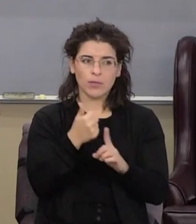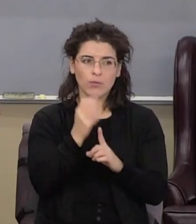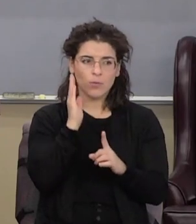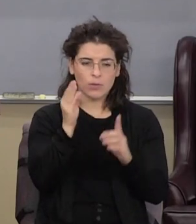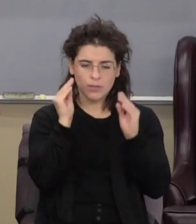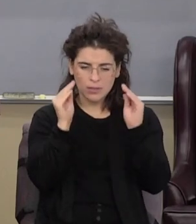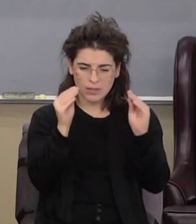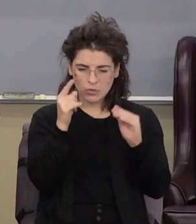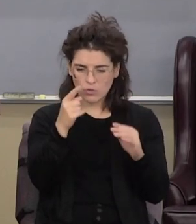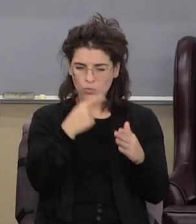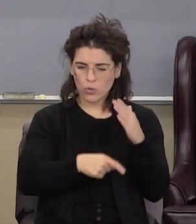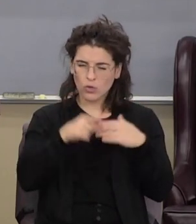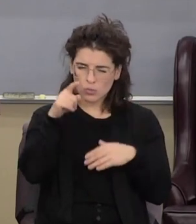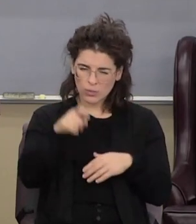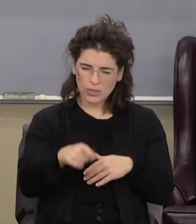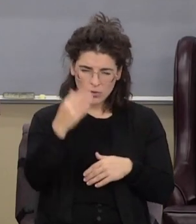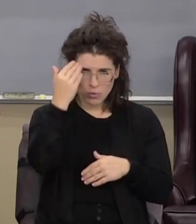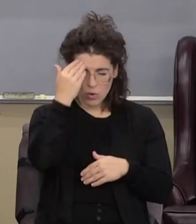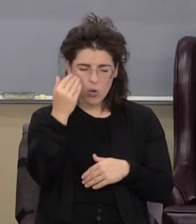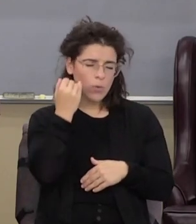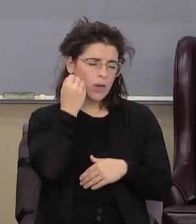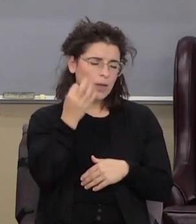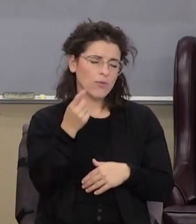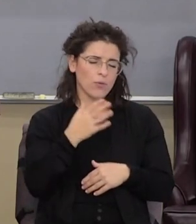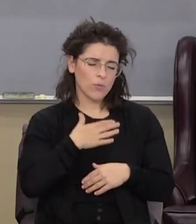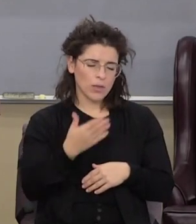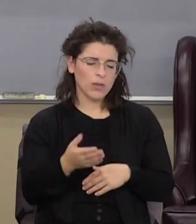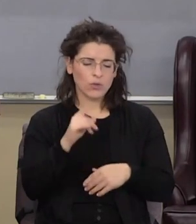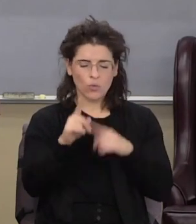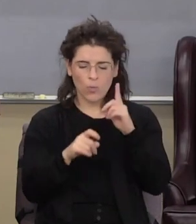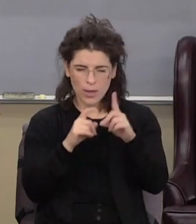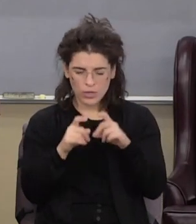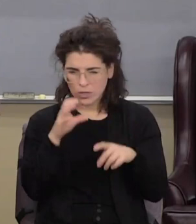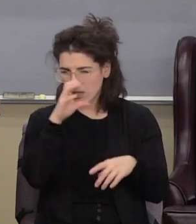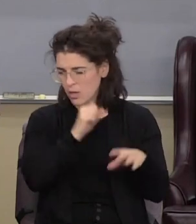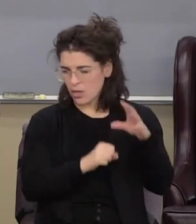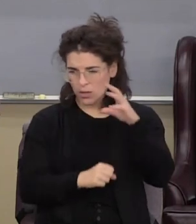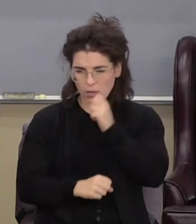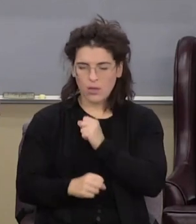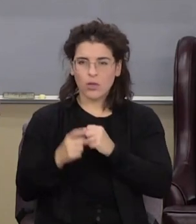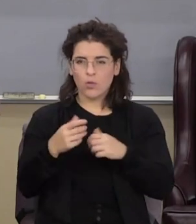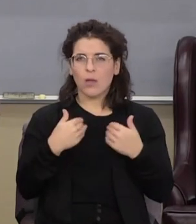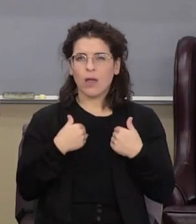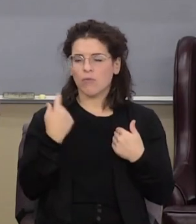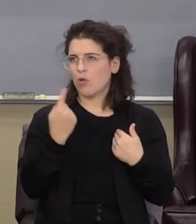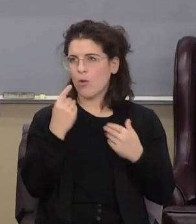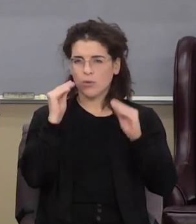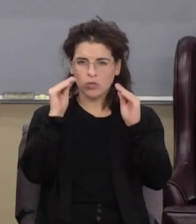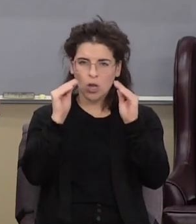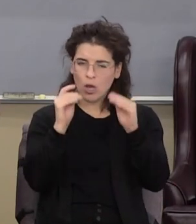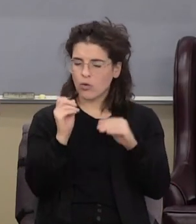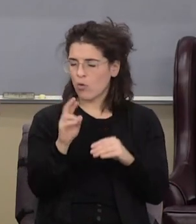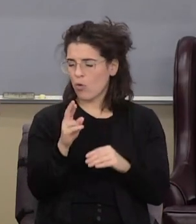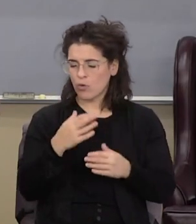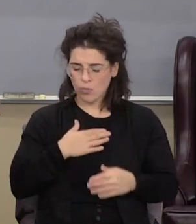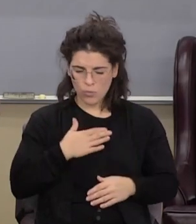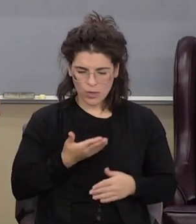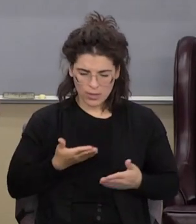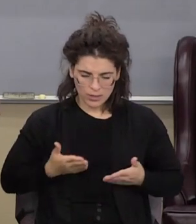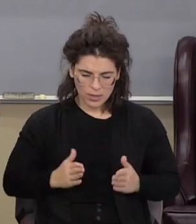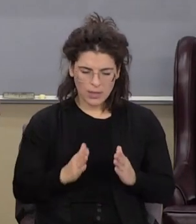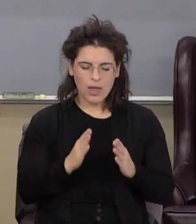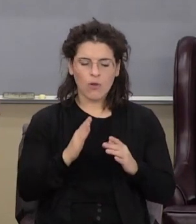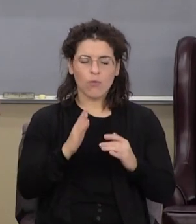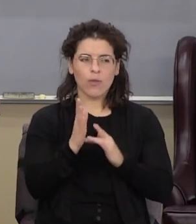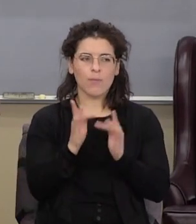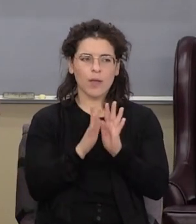If you're willing to question the assumptions that you always had because of what you've always taught, and you're willing to let what the Bible says